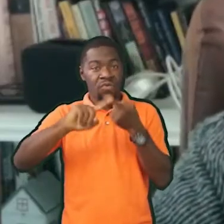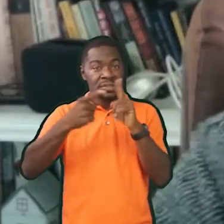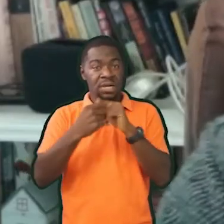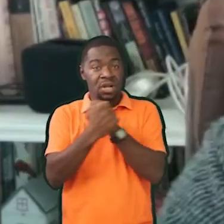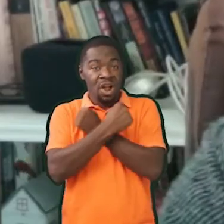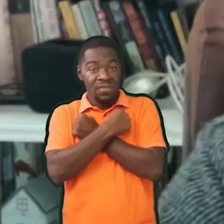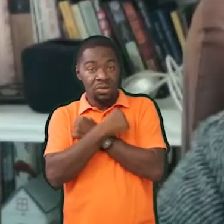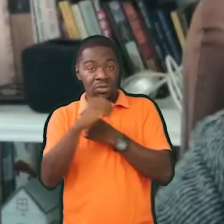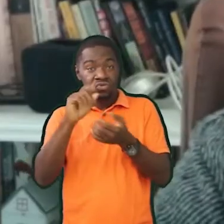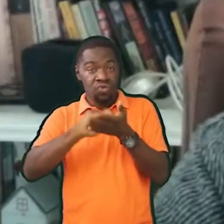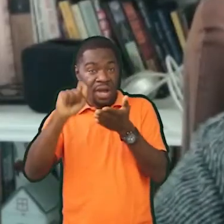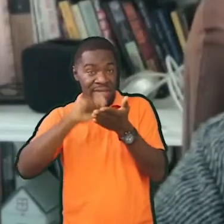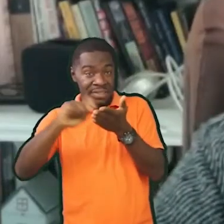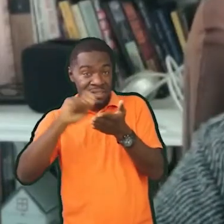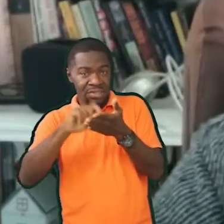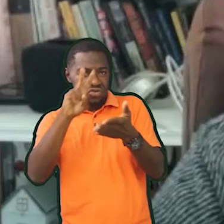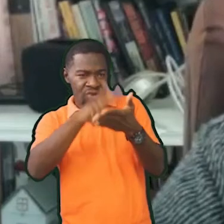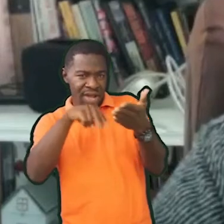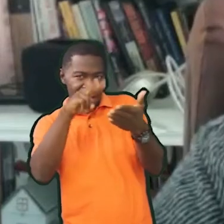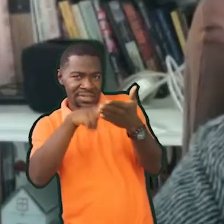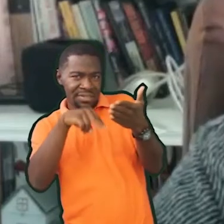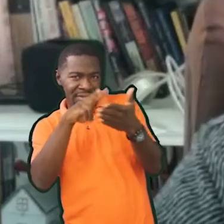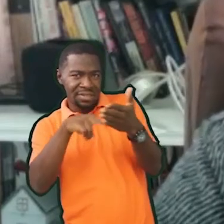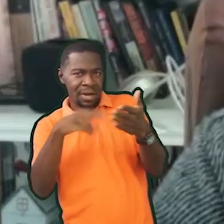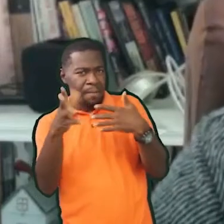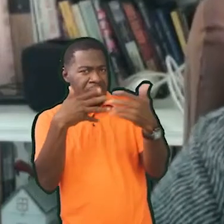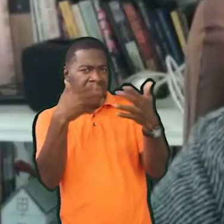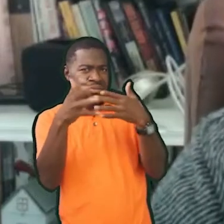reading and writing community.